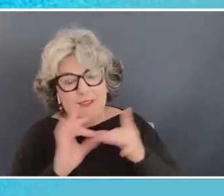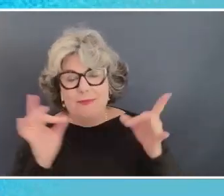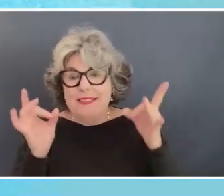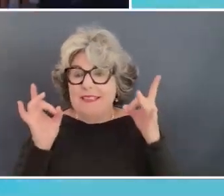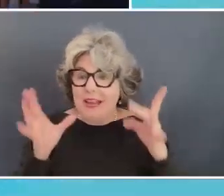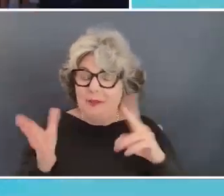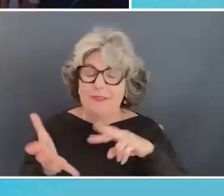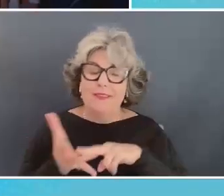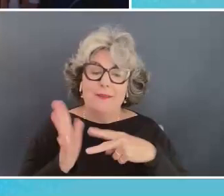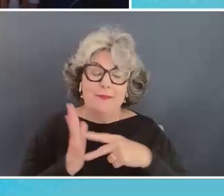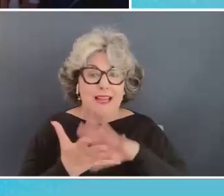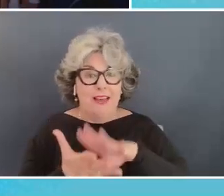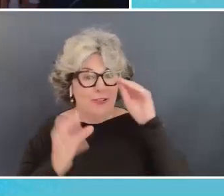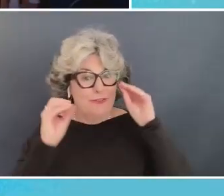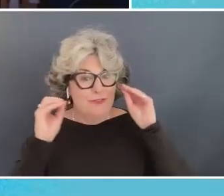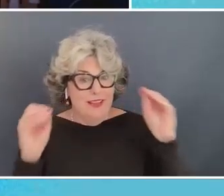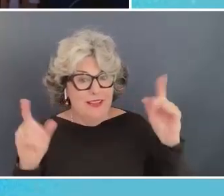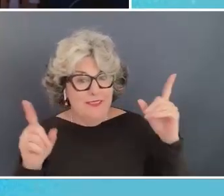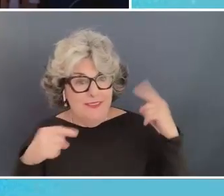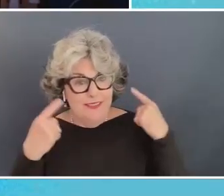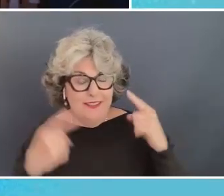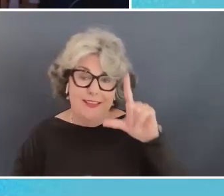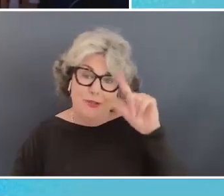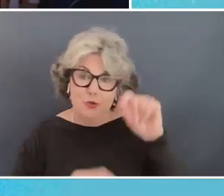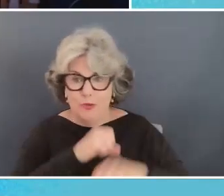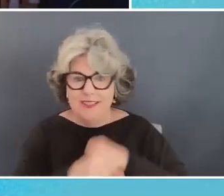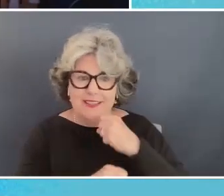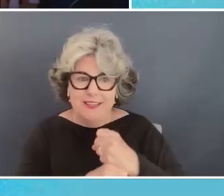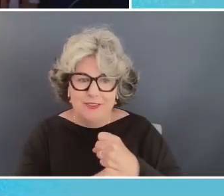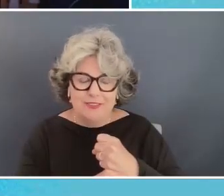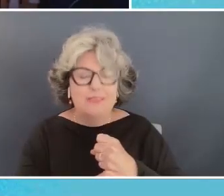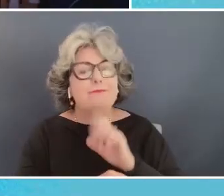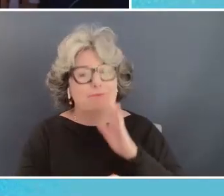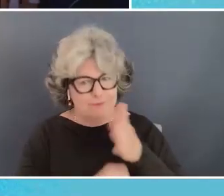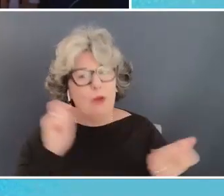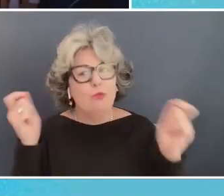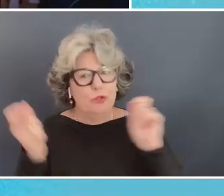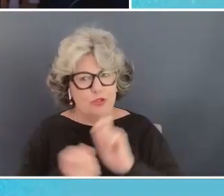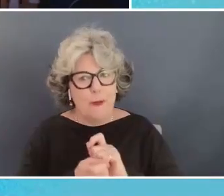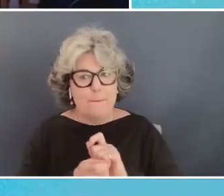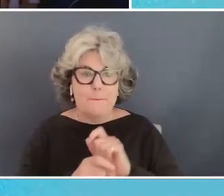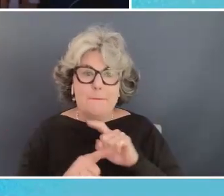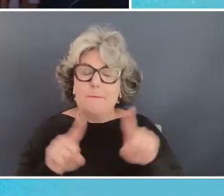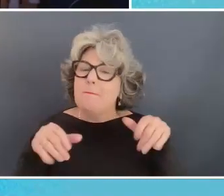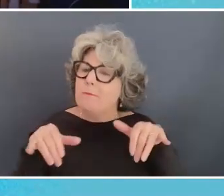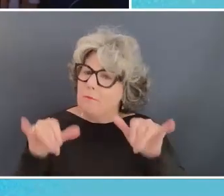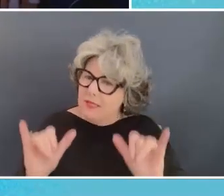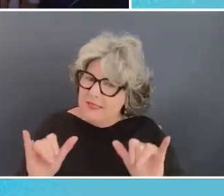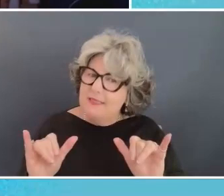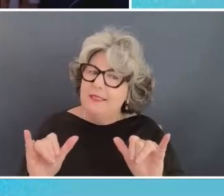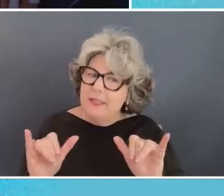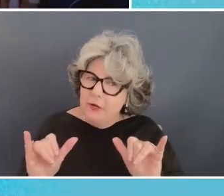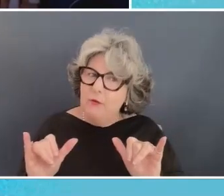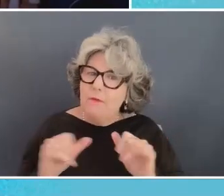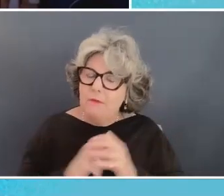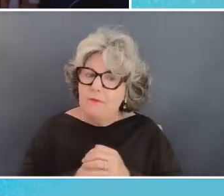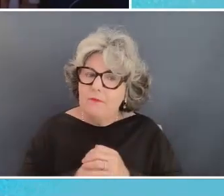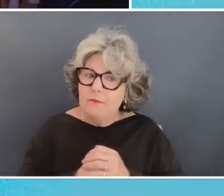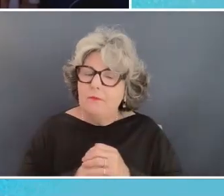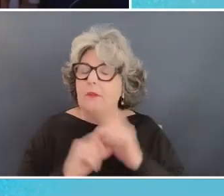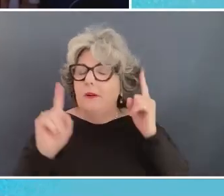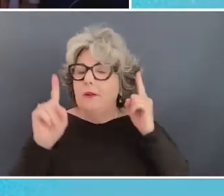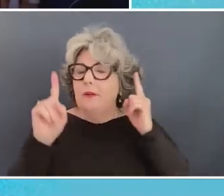it would mean i hadn't learned anything in almost two decades i certainly would but i would still maintain the thesis